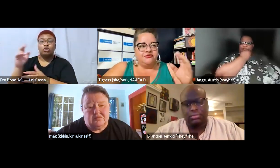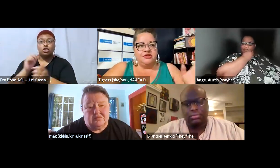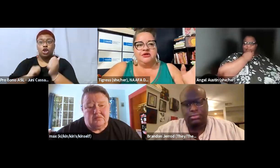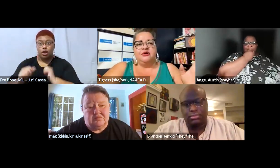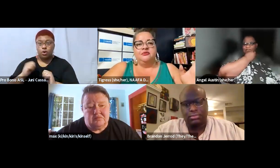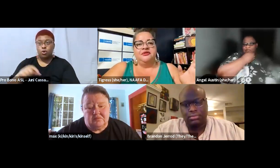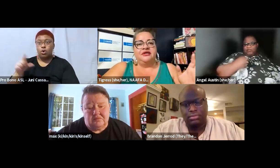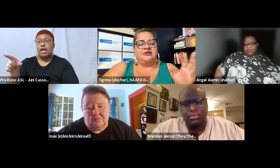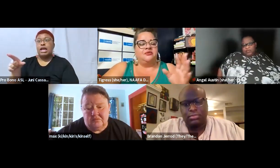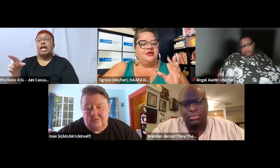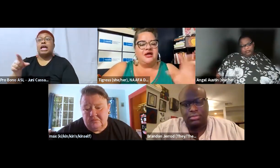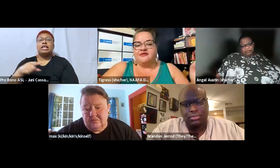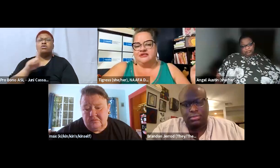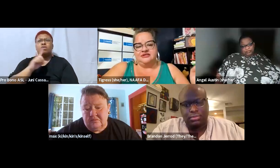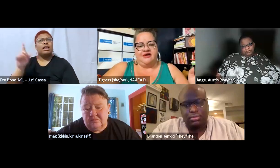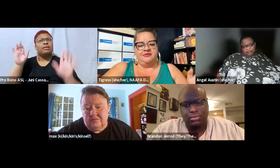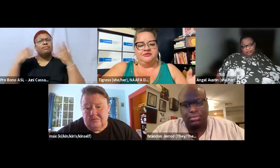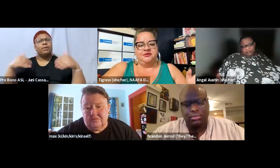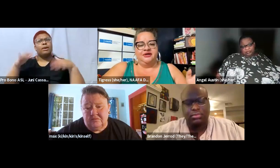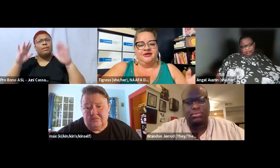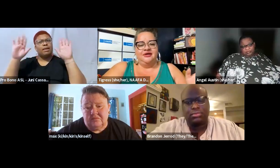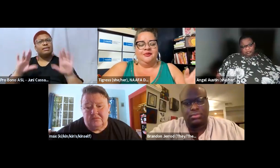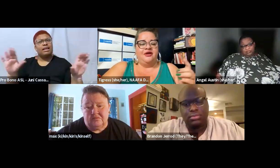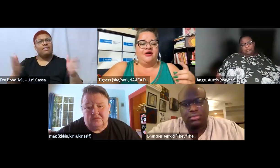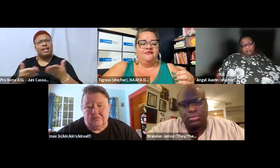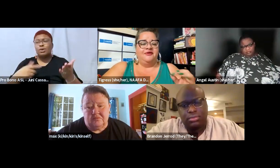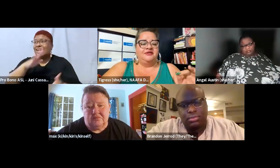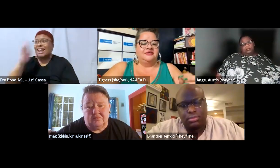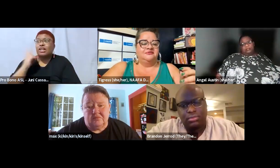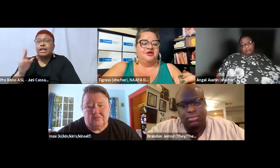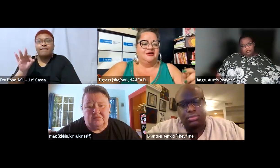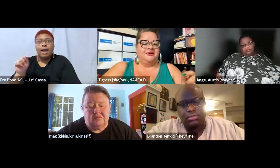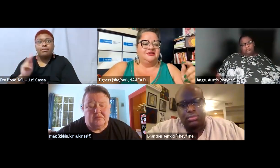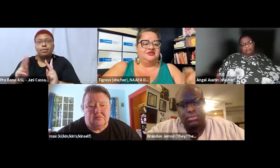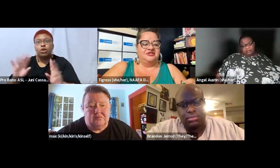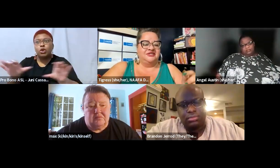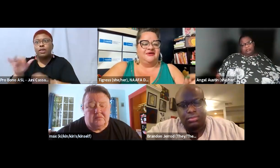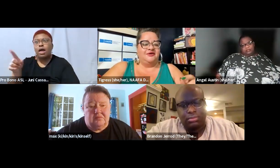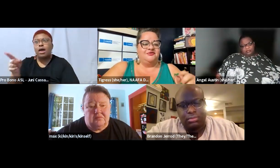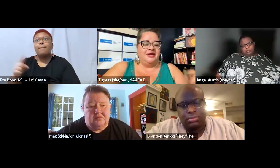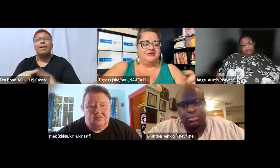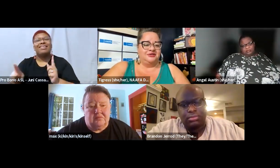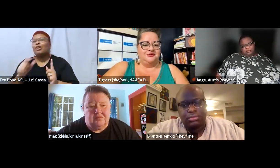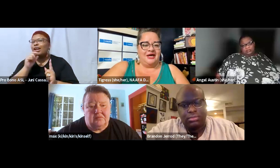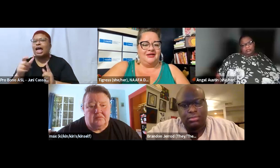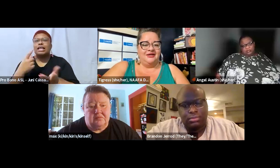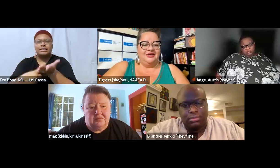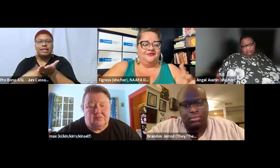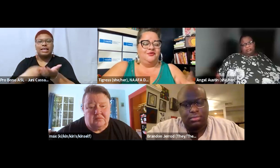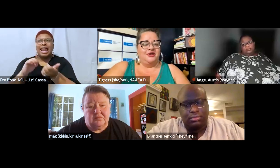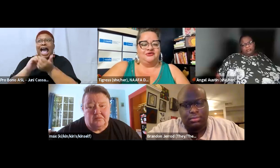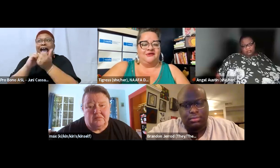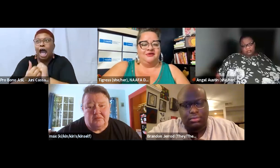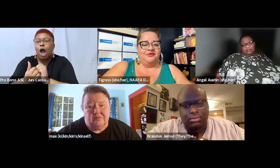jeff is doing some really incredible things that we never get to see fat people doing but they are very seldom talking about the logistics of how you get to do that